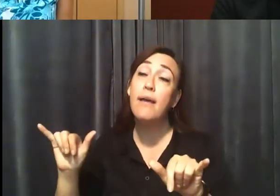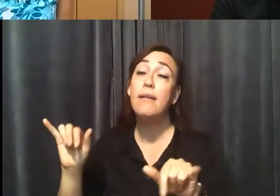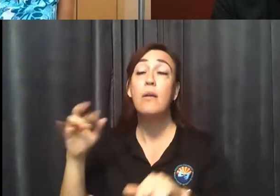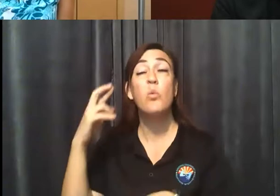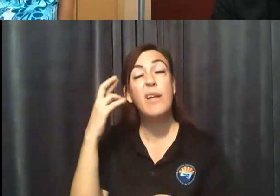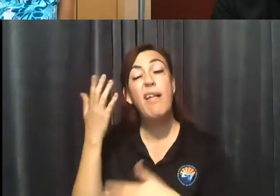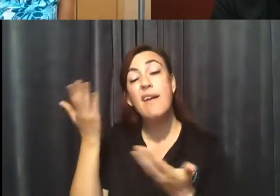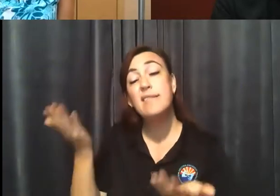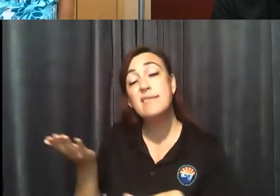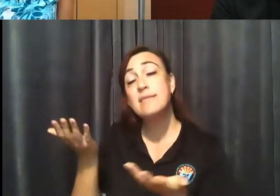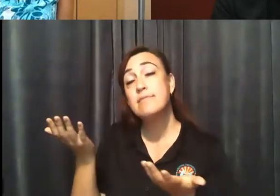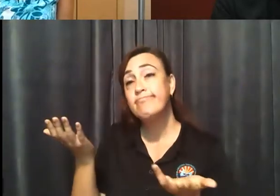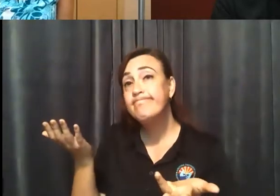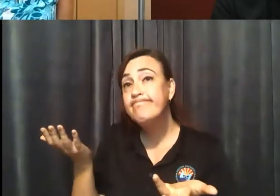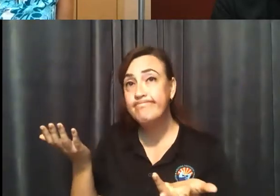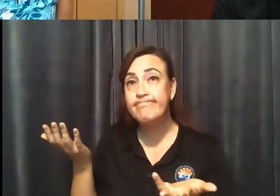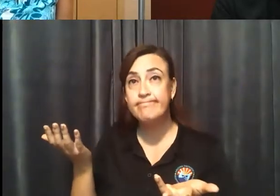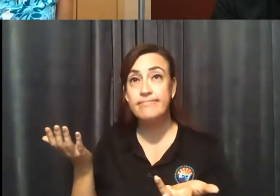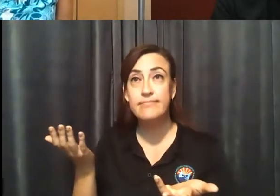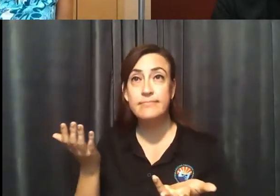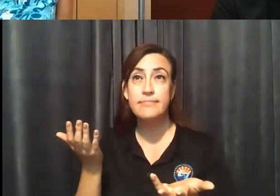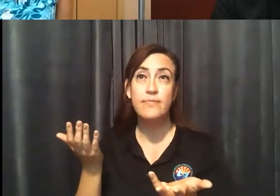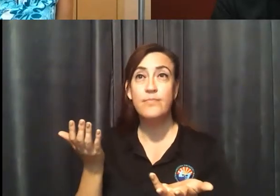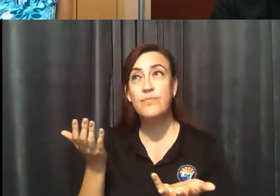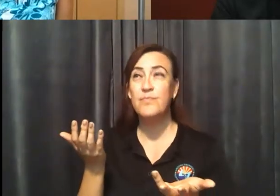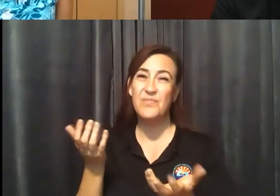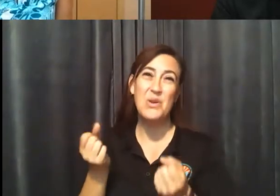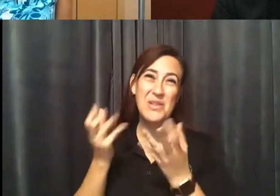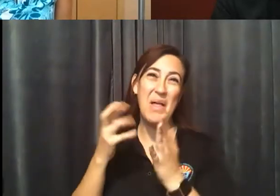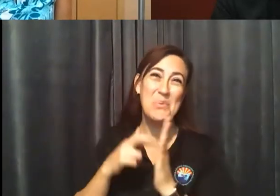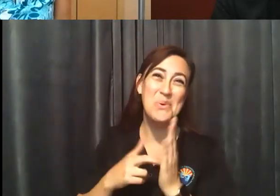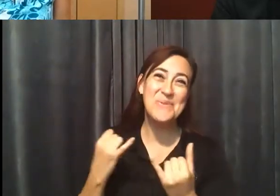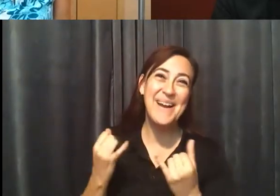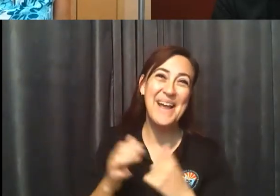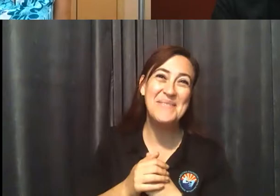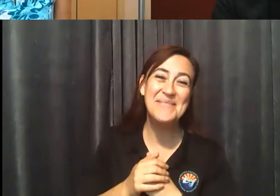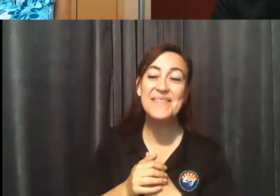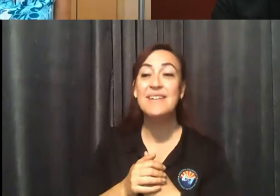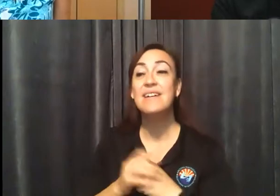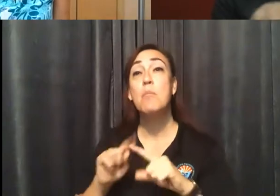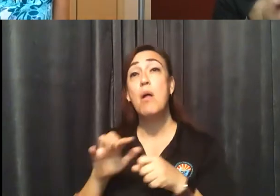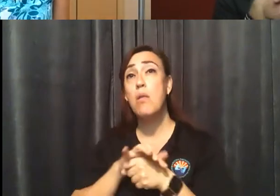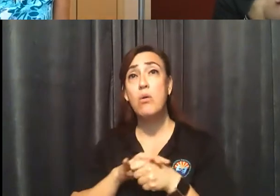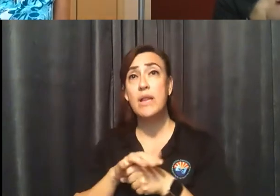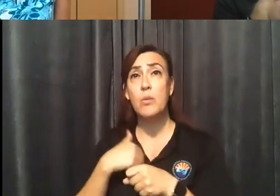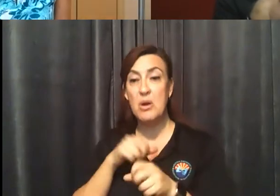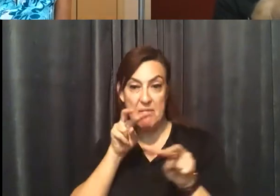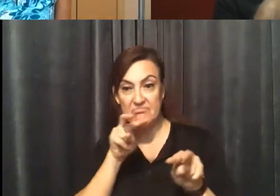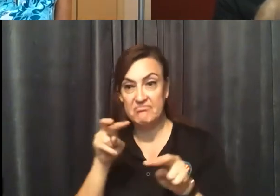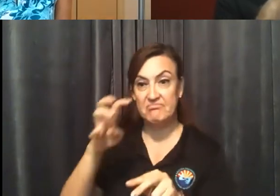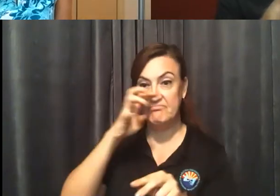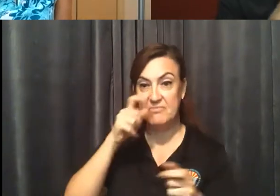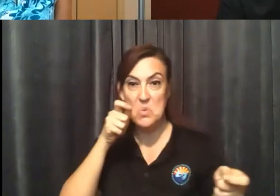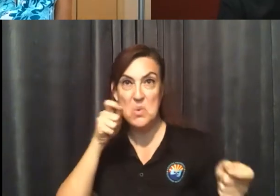you know, there's a lot of rules right now. But on a local level, we don't regulate gyms.